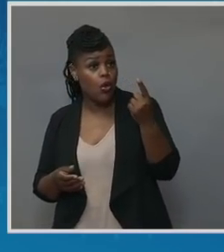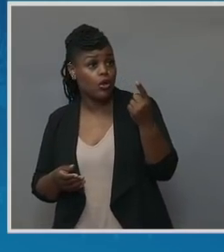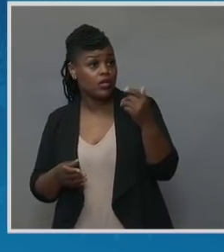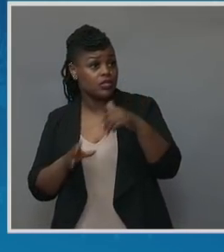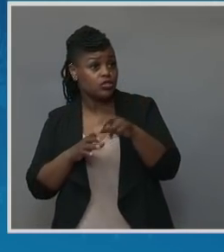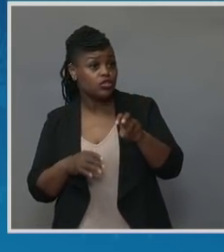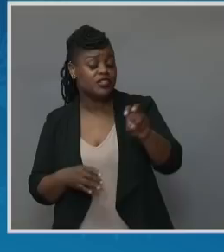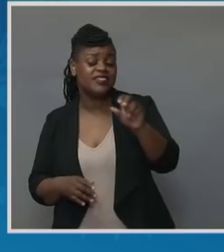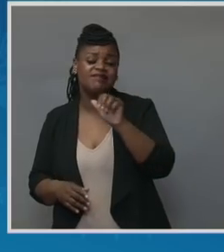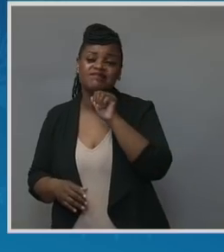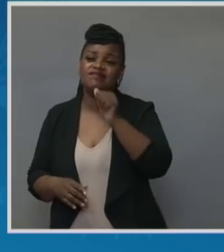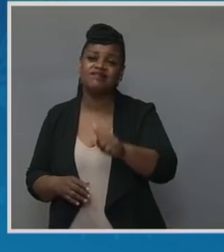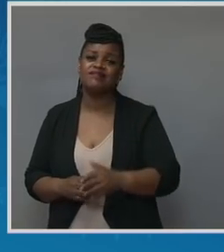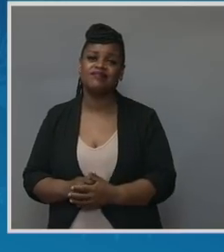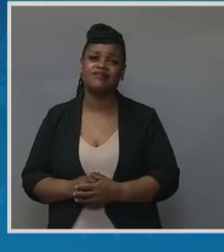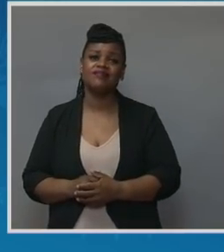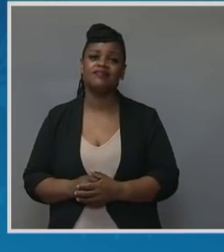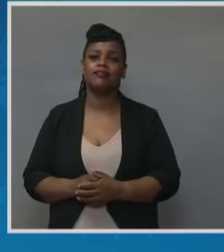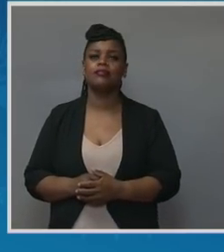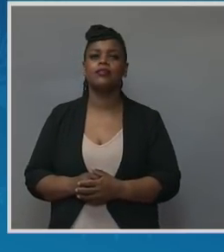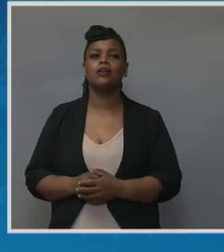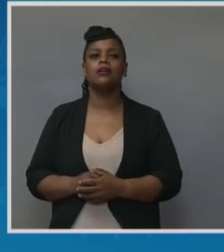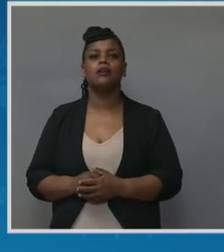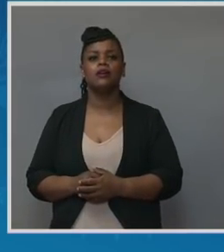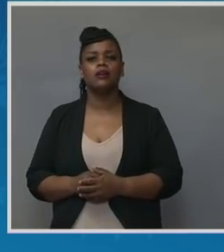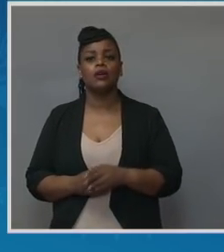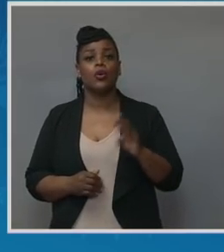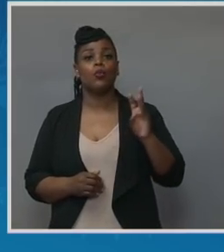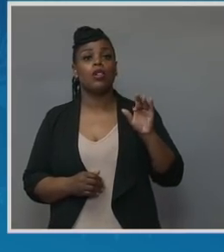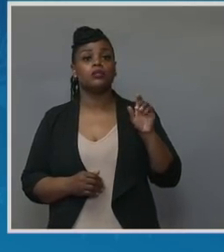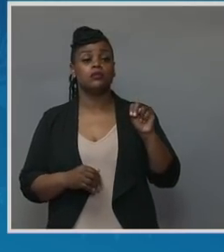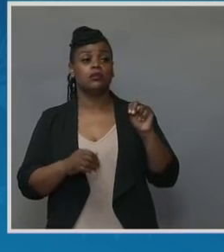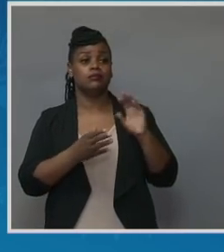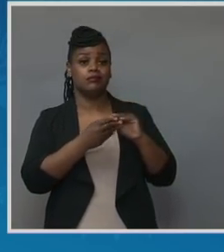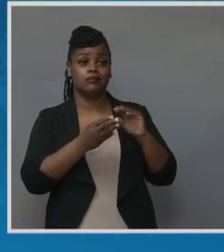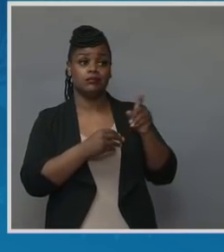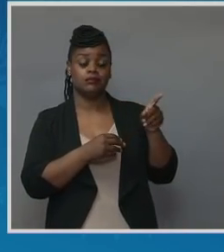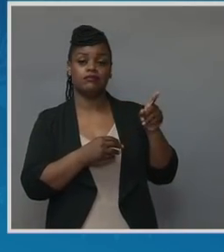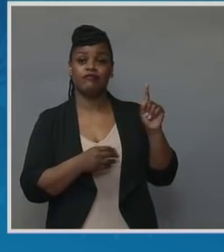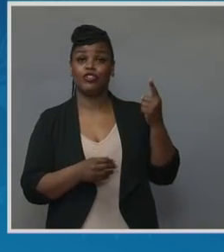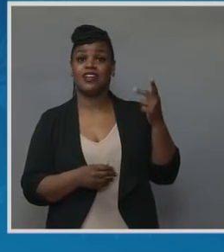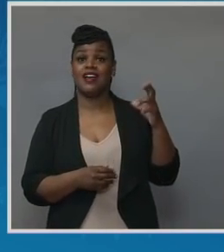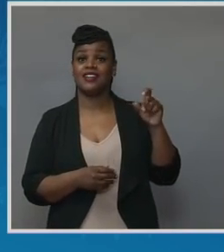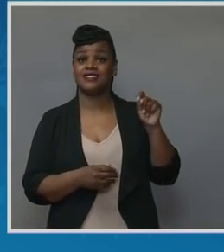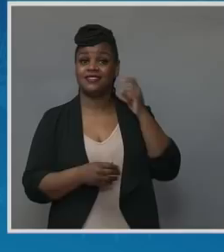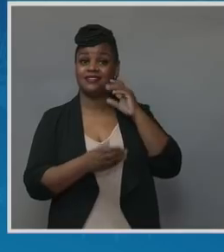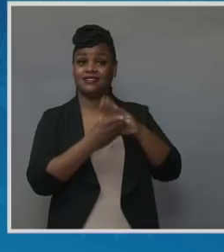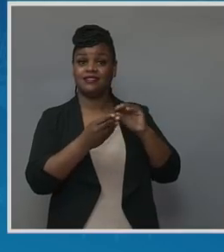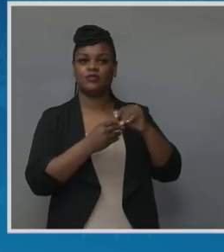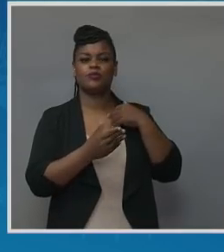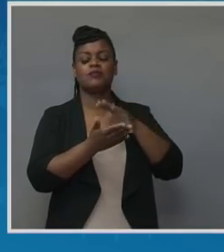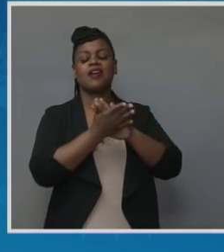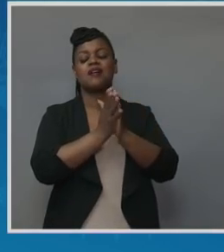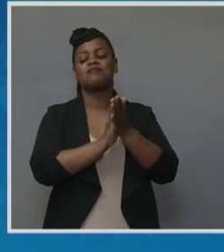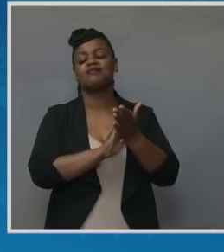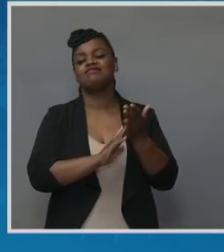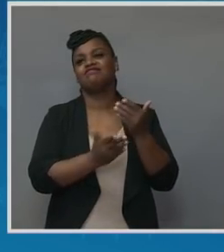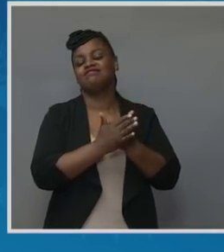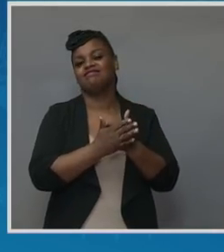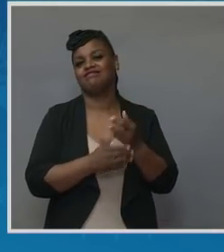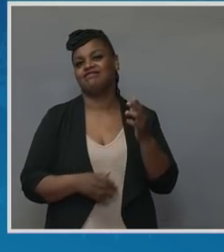podcast guest, and through our shared experiences, we've become great friends and really sisters in this fight.